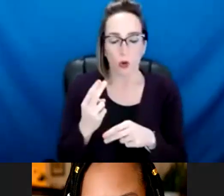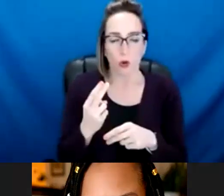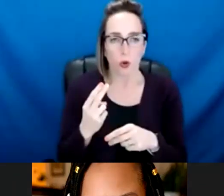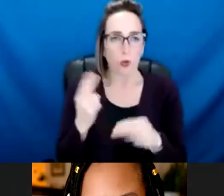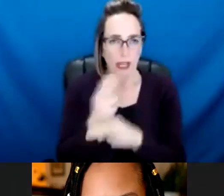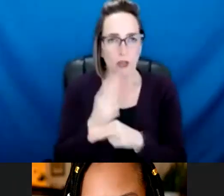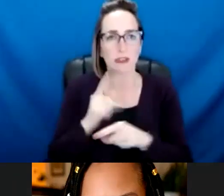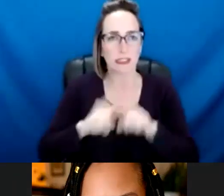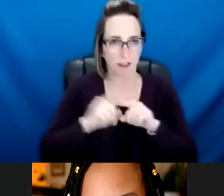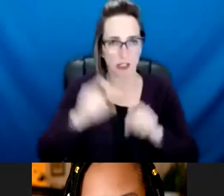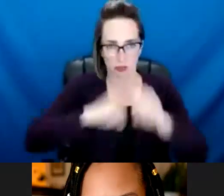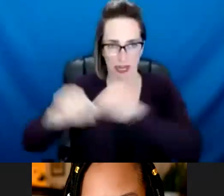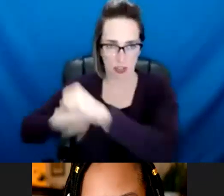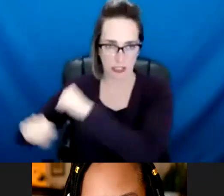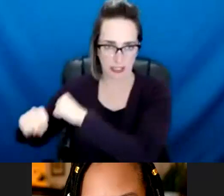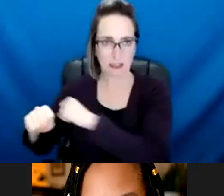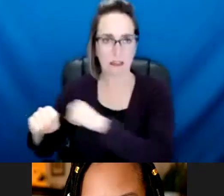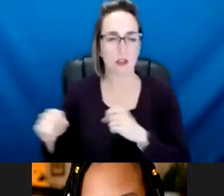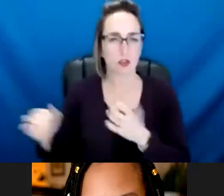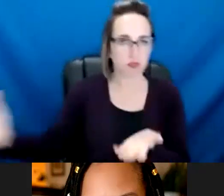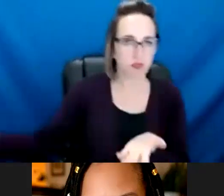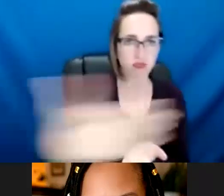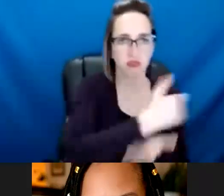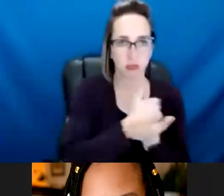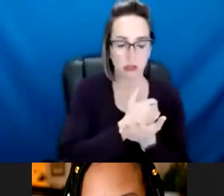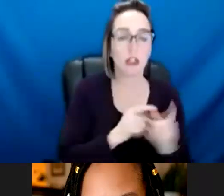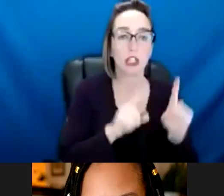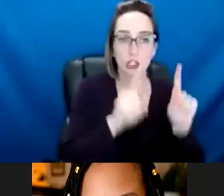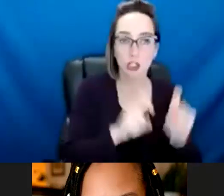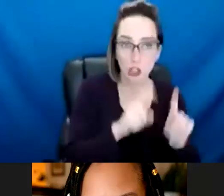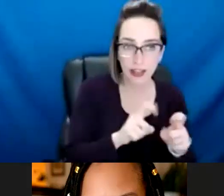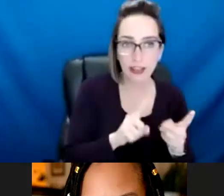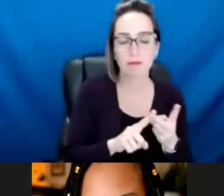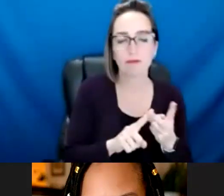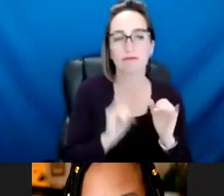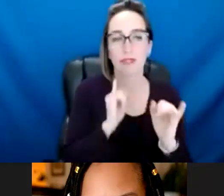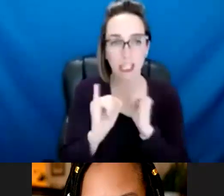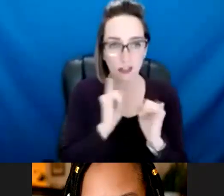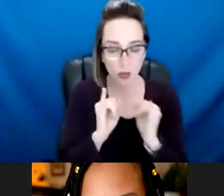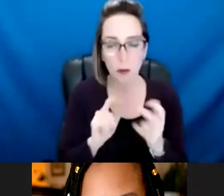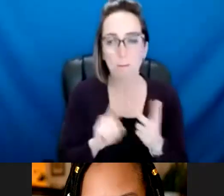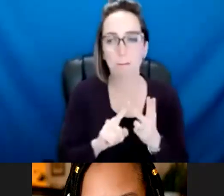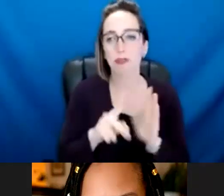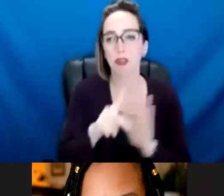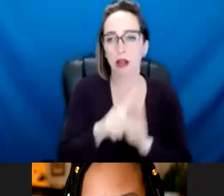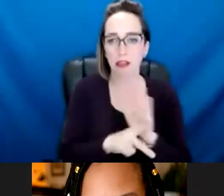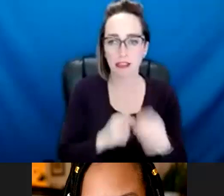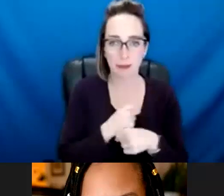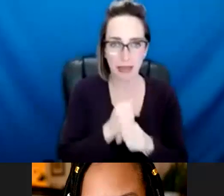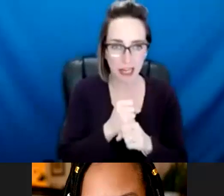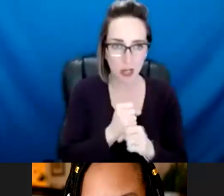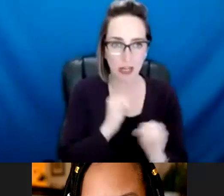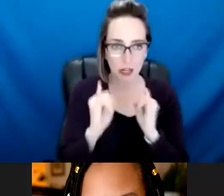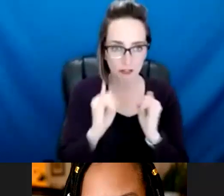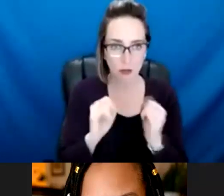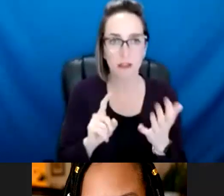um, for our engagement strategy. We used surveys, stakeholder interviews, policymaker interviews, engagement sessions,